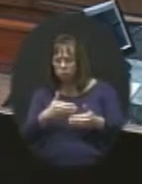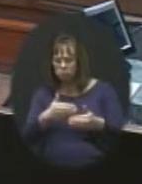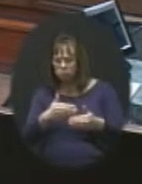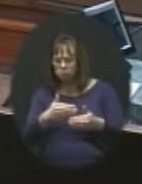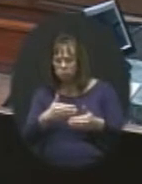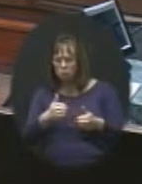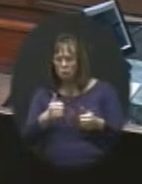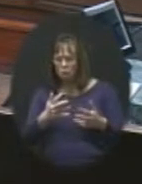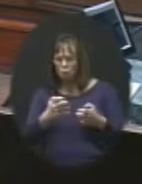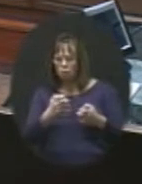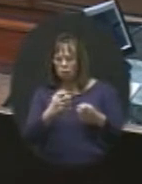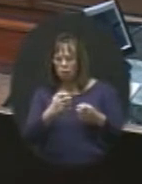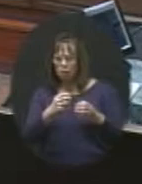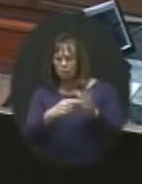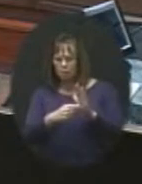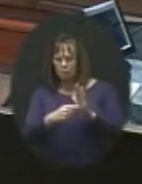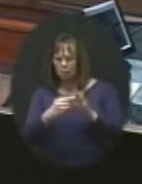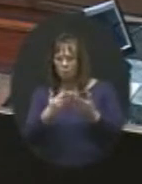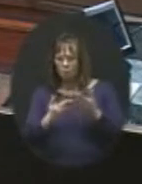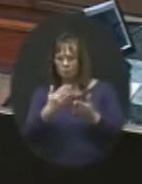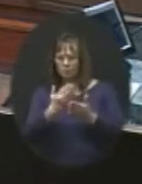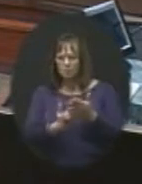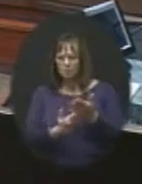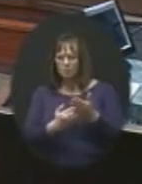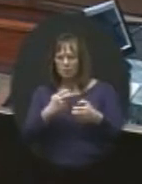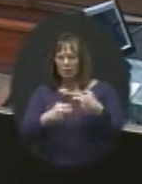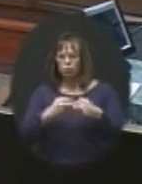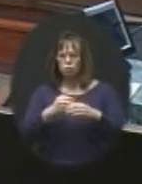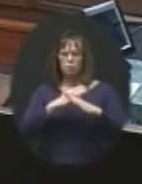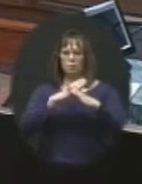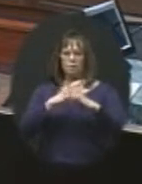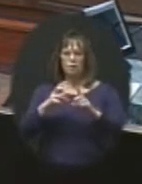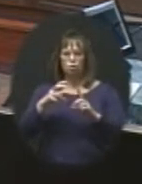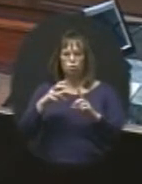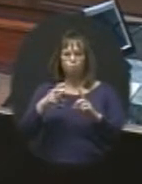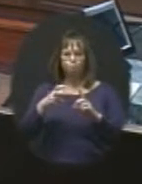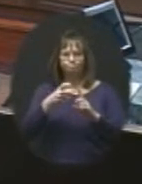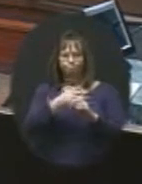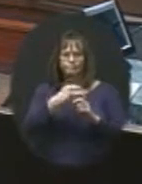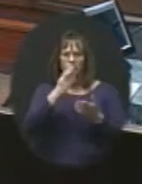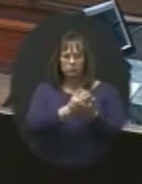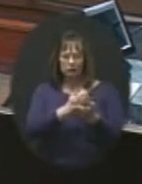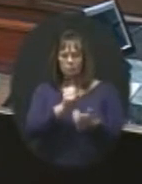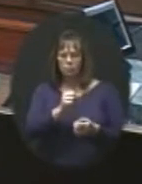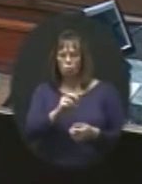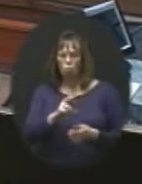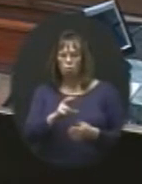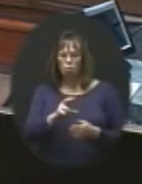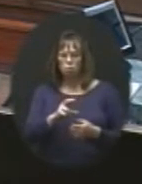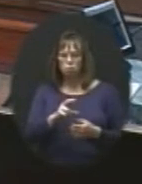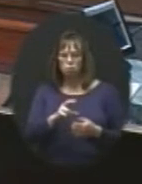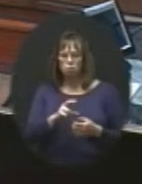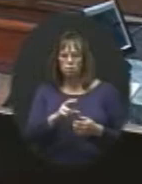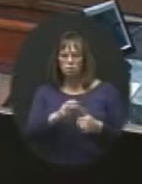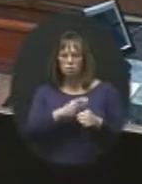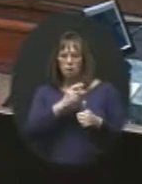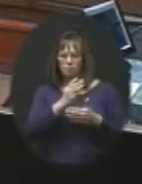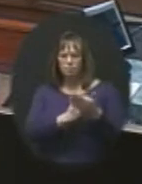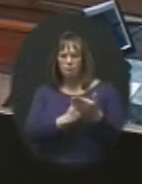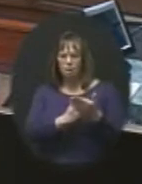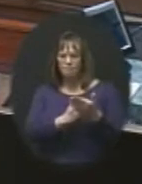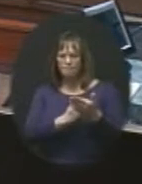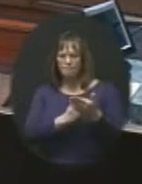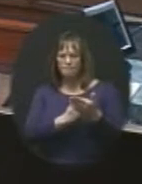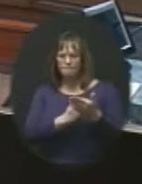like to have an example of some of the, maybe some of the issues that we've prevented or caught or, you know, from some of those